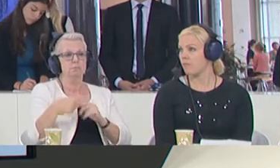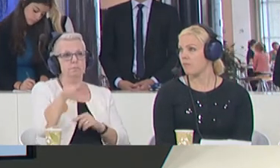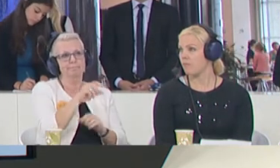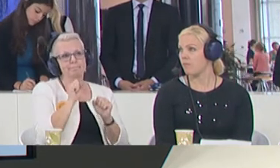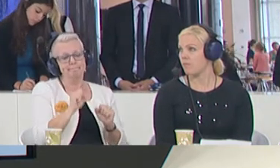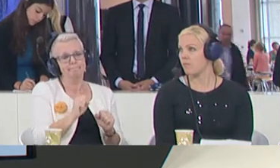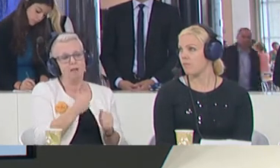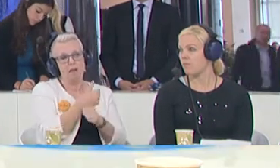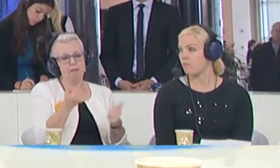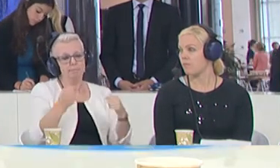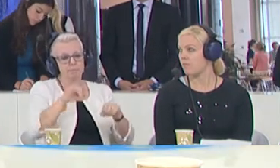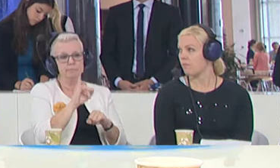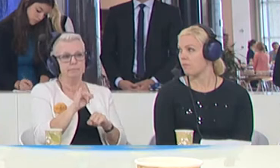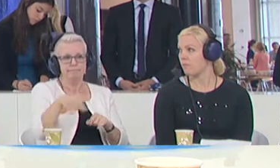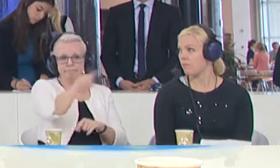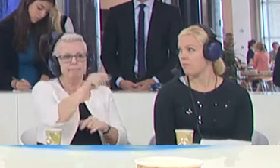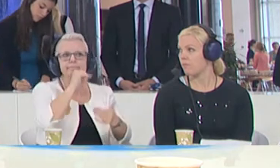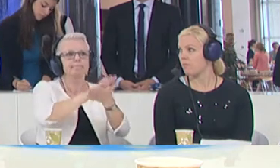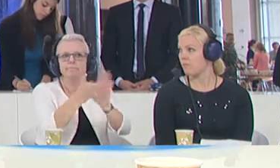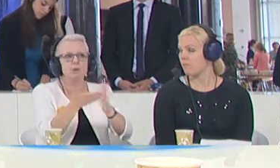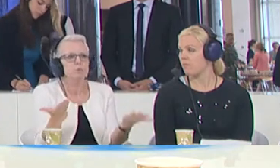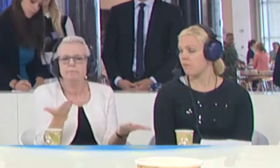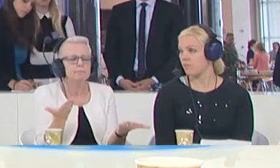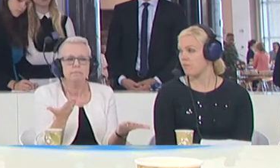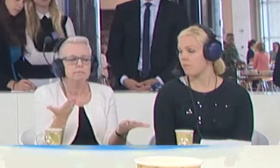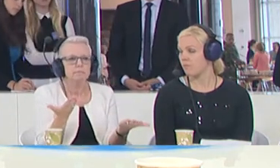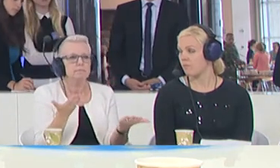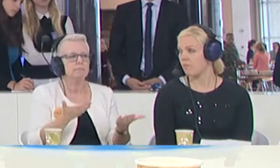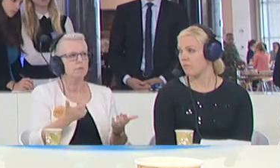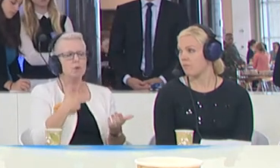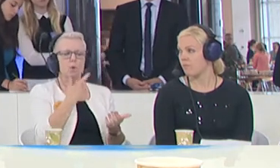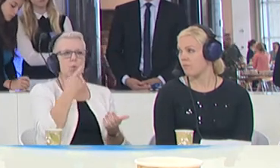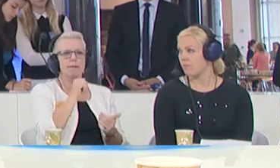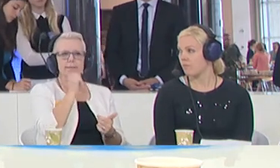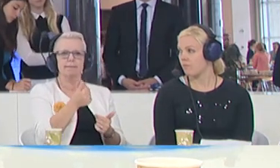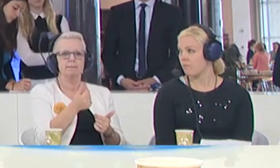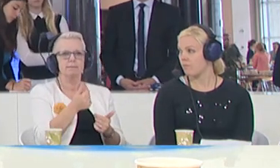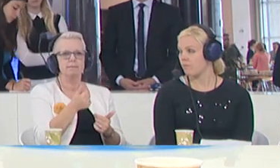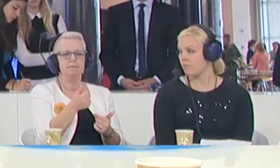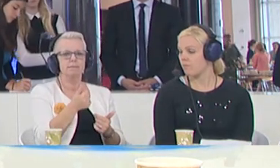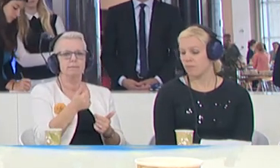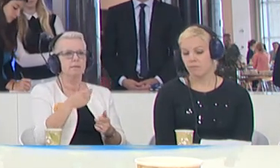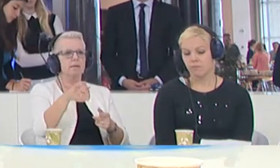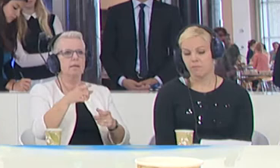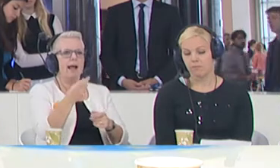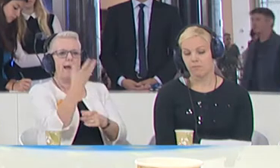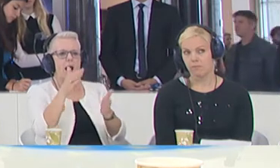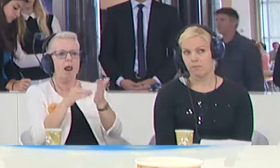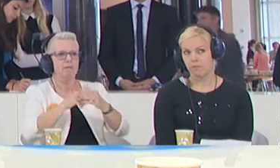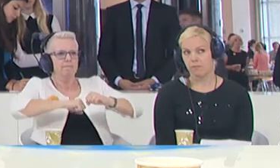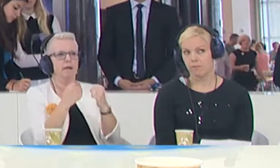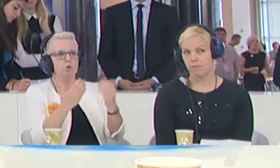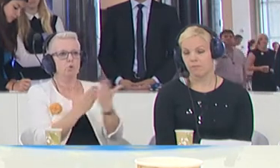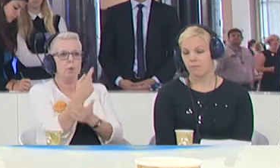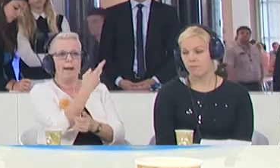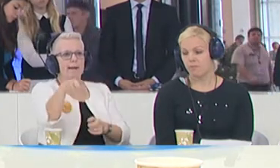just conclude that they are not agreeing. And I don't want a number of member states to be held hostage by nationalists and